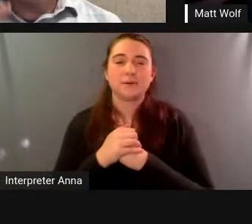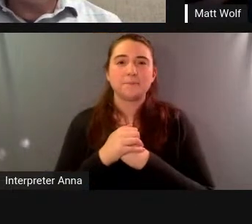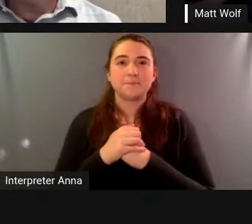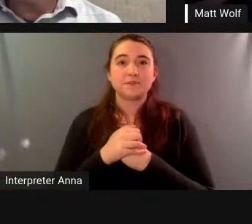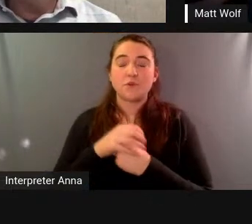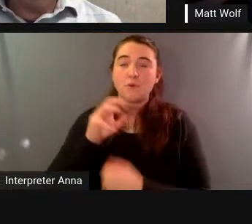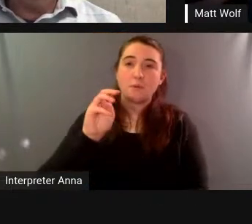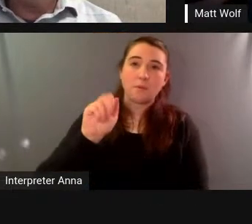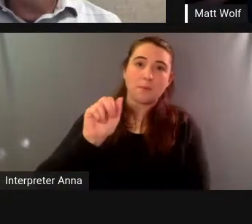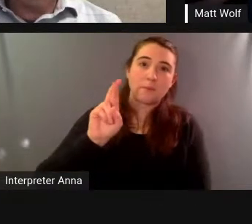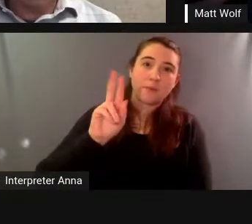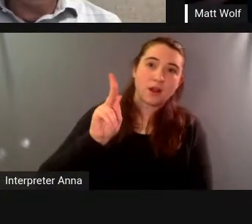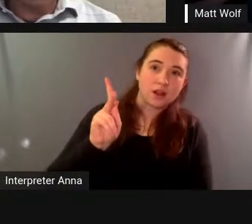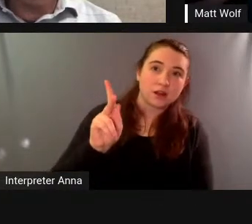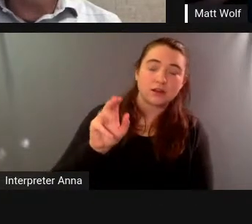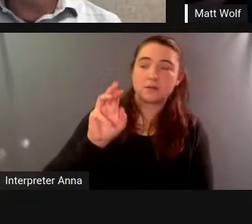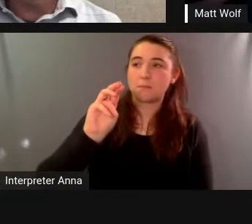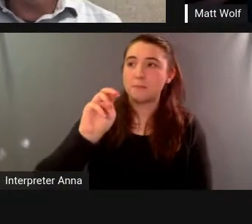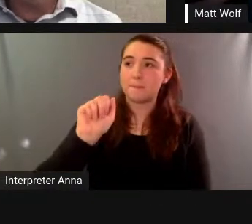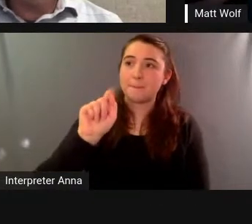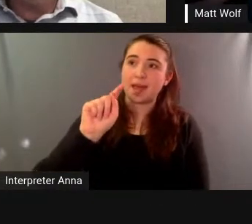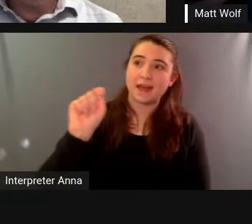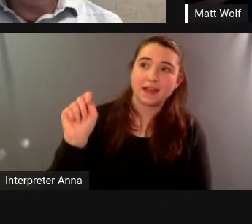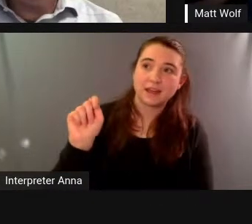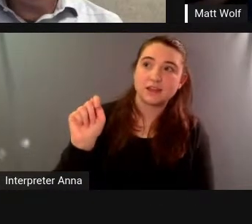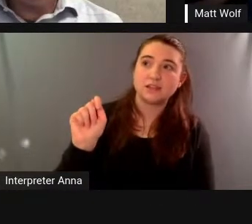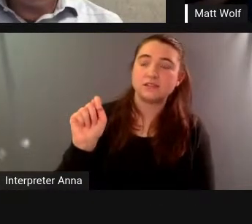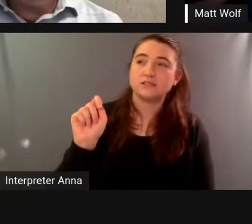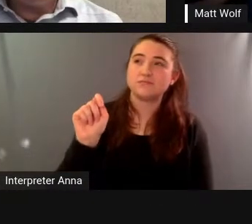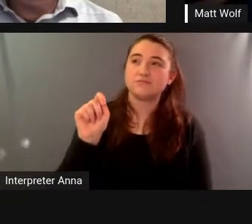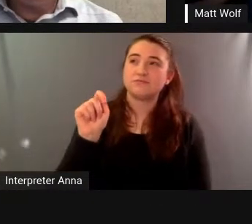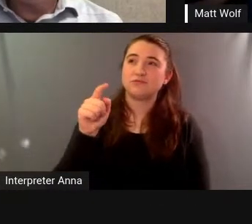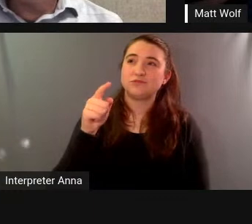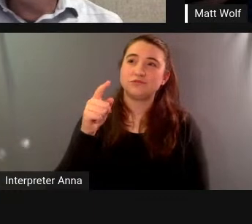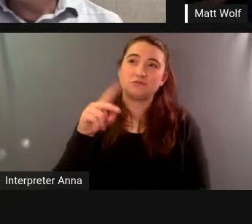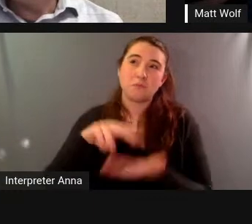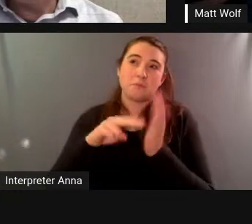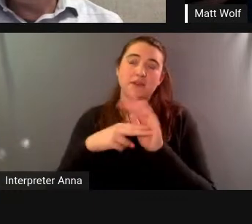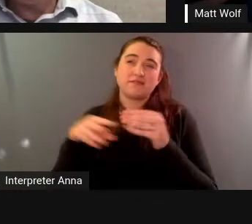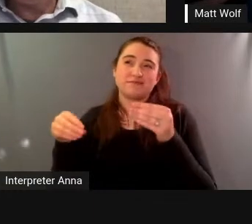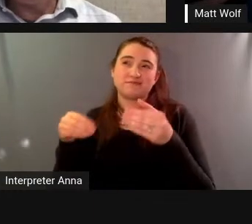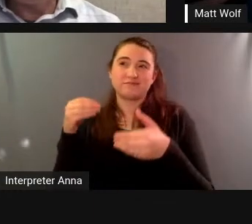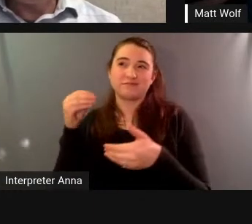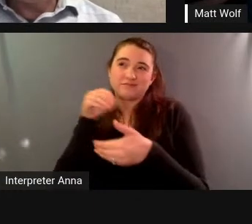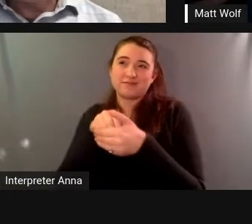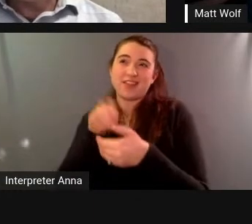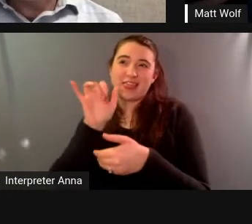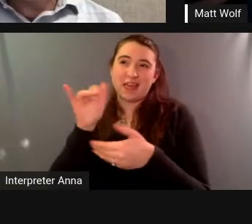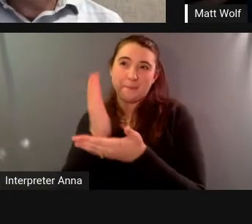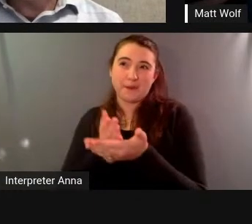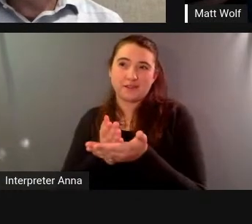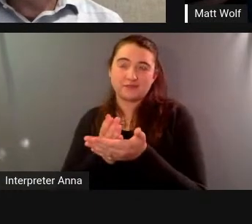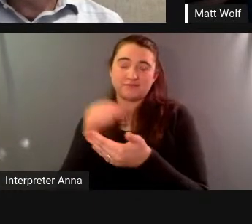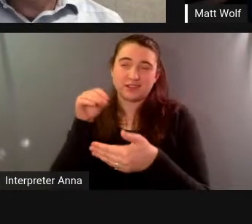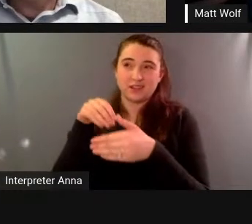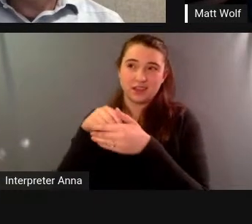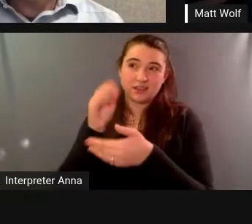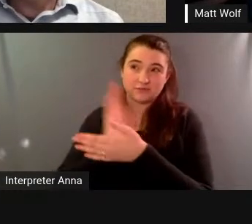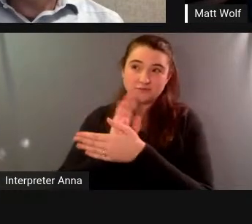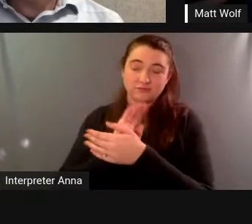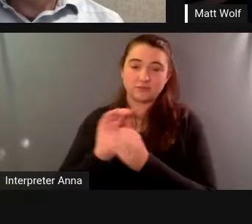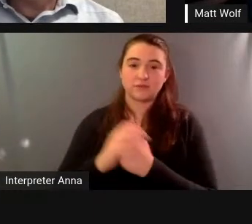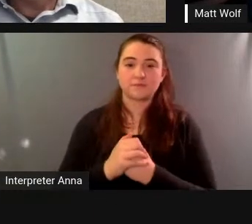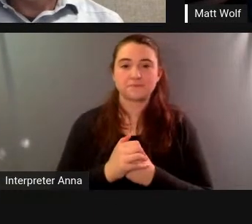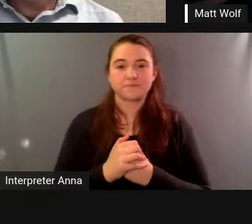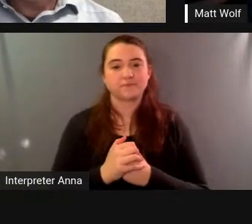a sub uh in the subtext of what you were trying to say as well well you know i'm sure i have a different